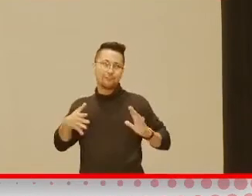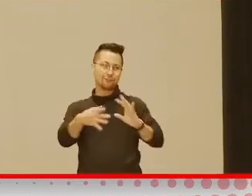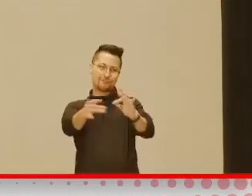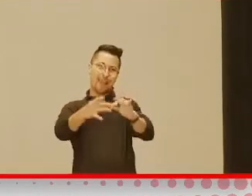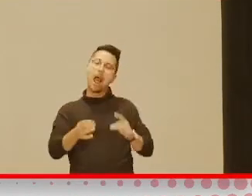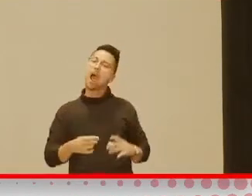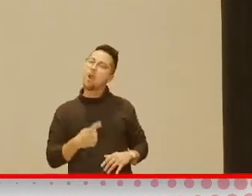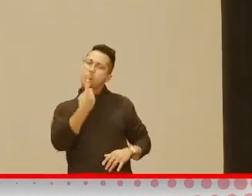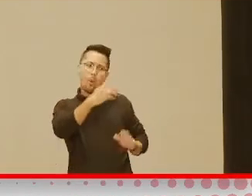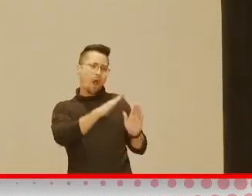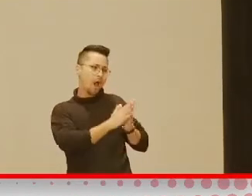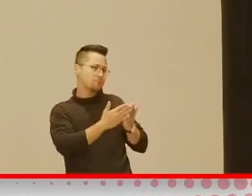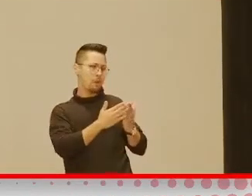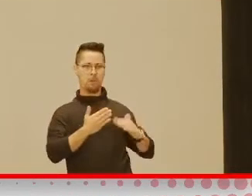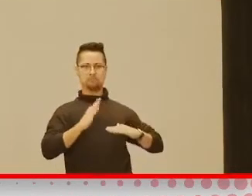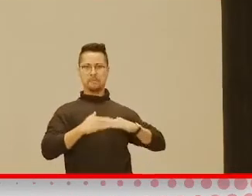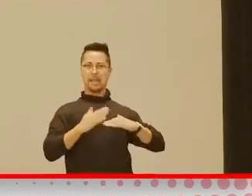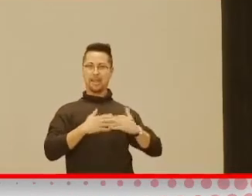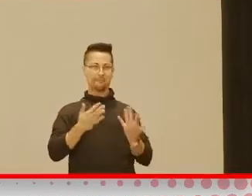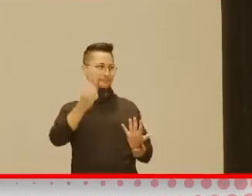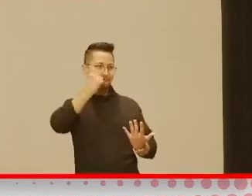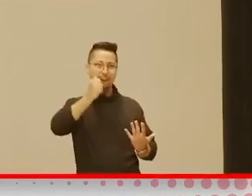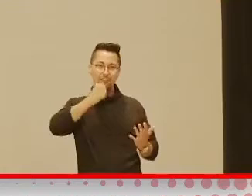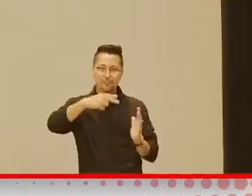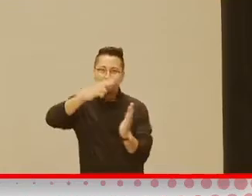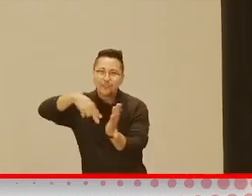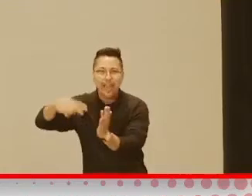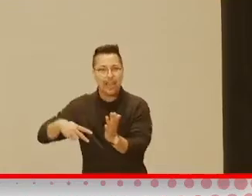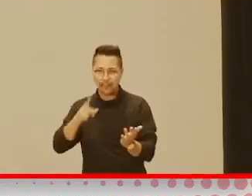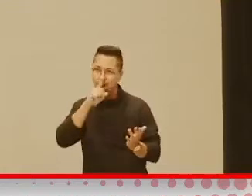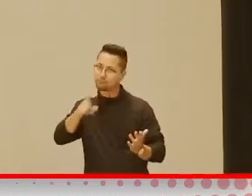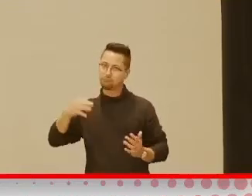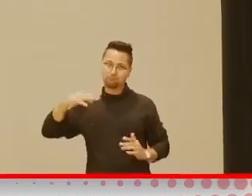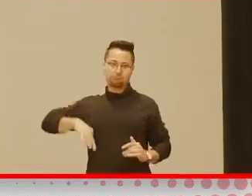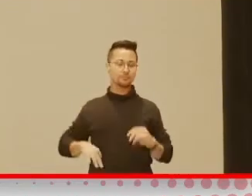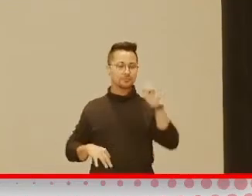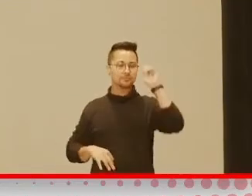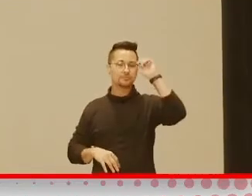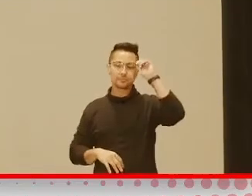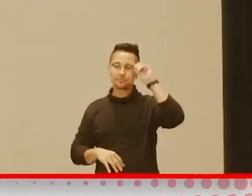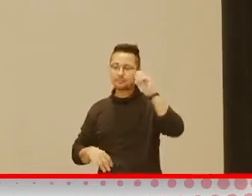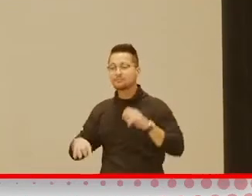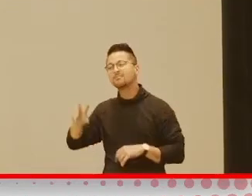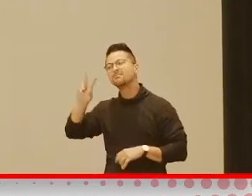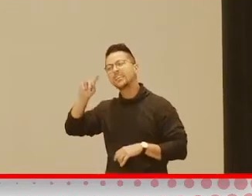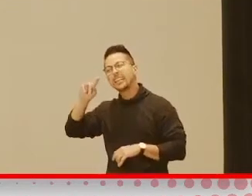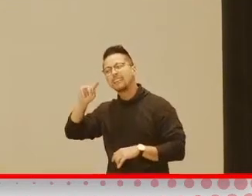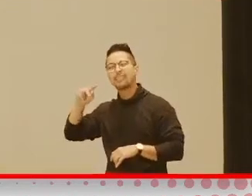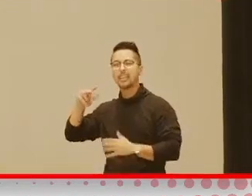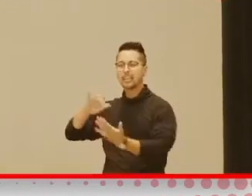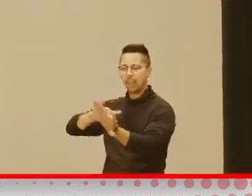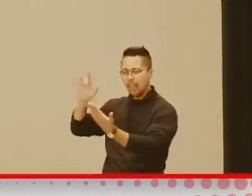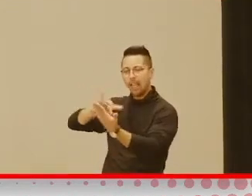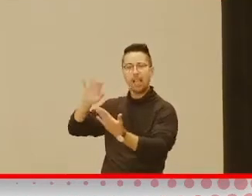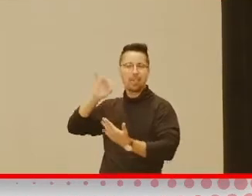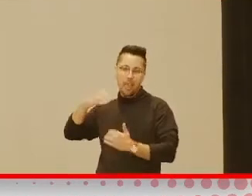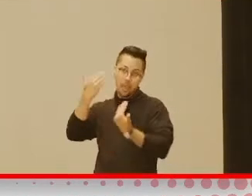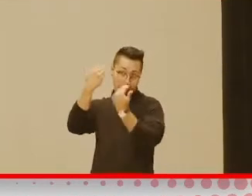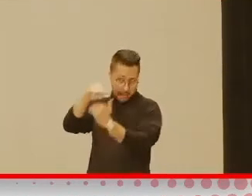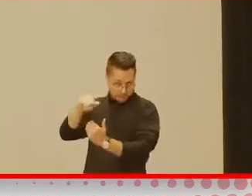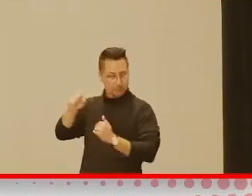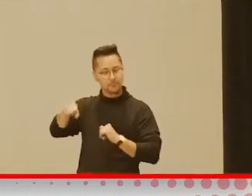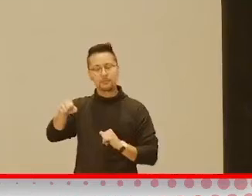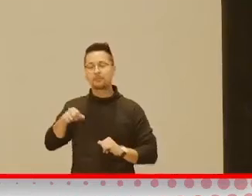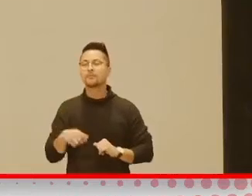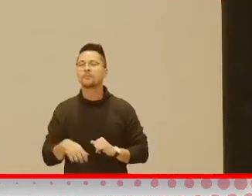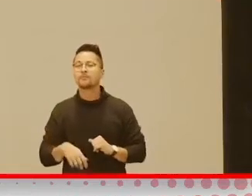to your child is really good. Limiting monitor and screen time. And that doesn't